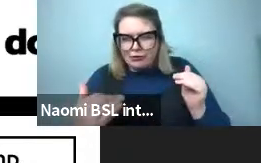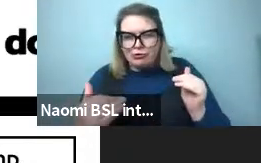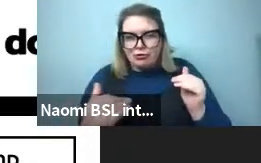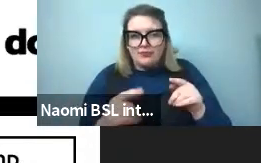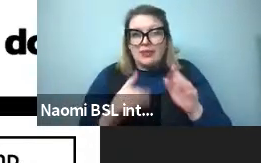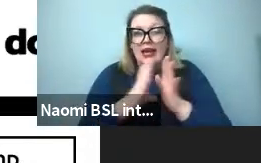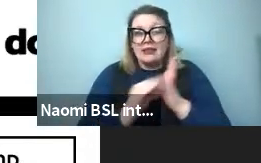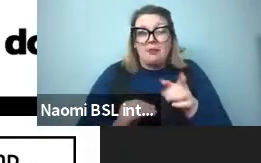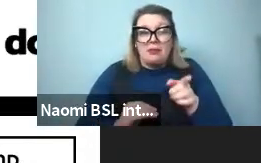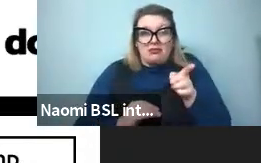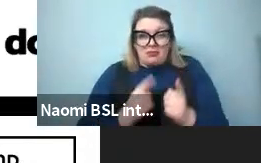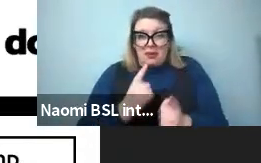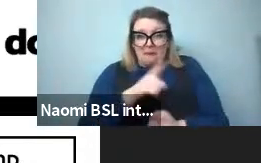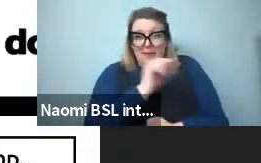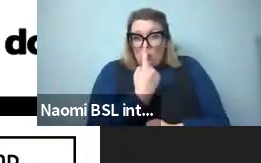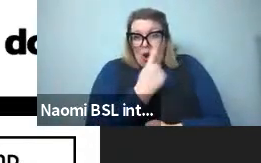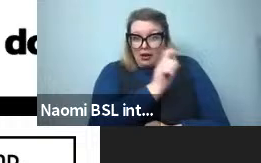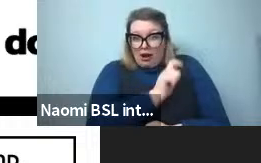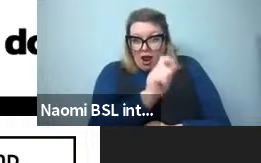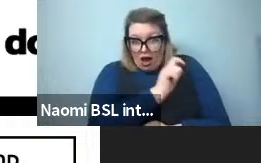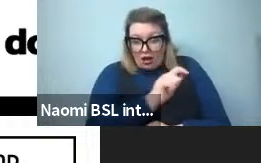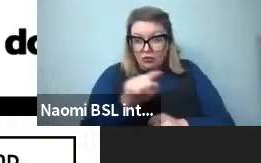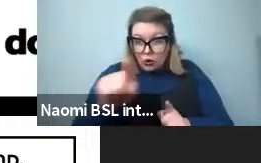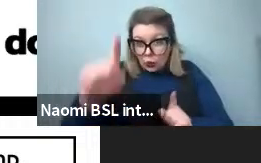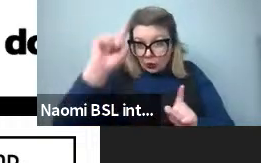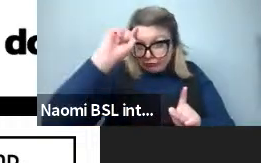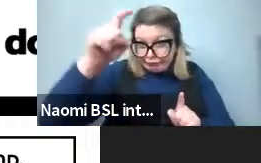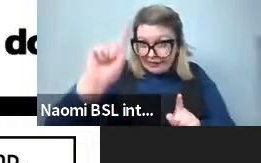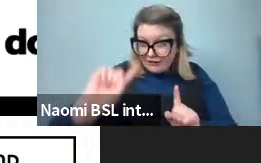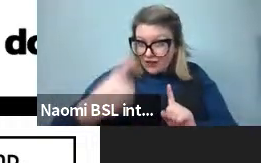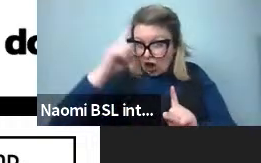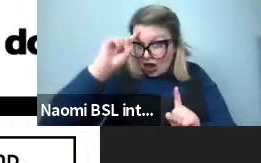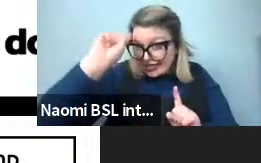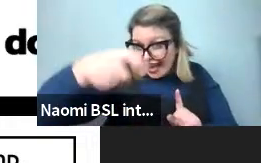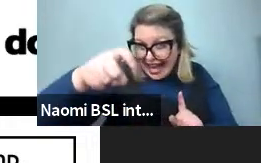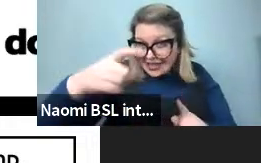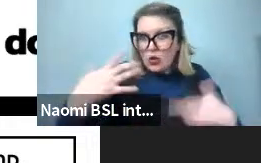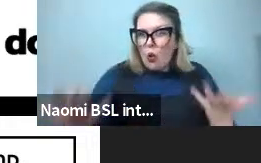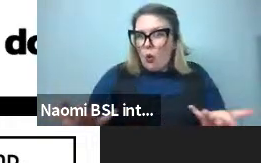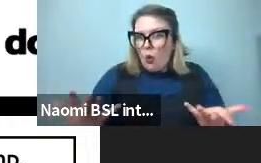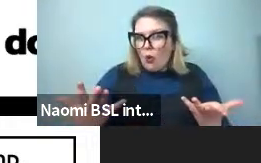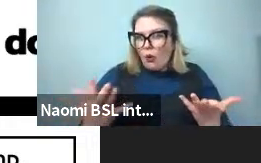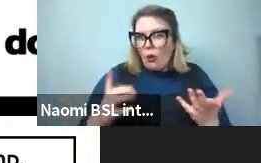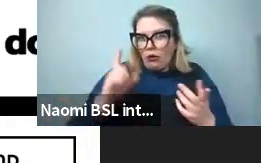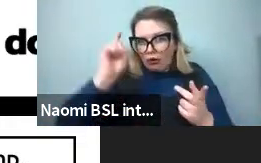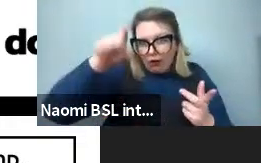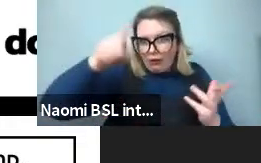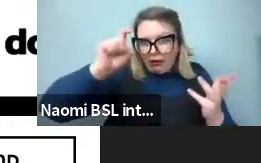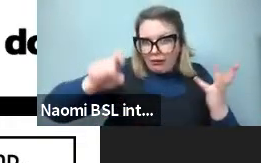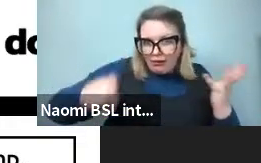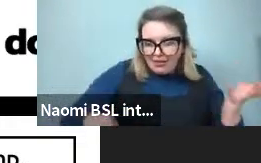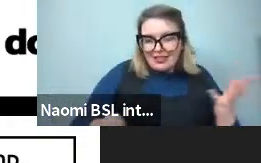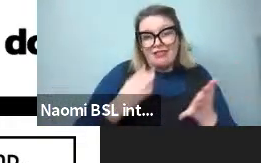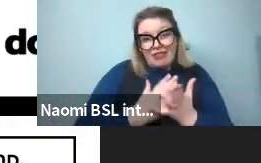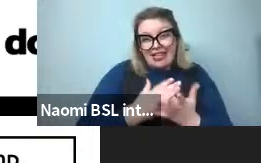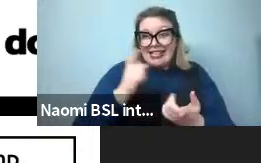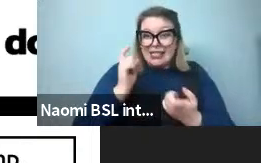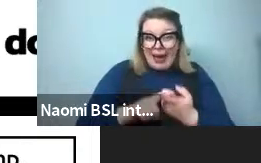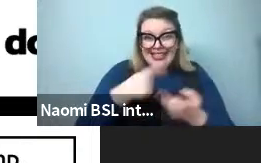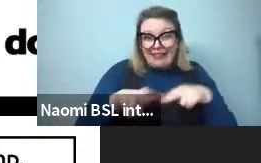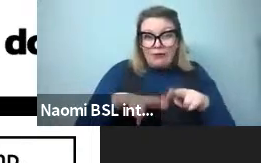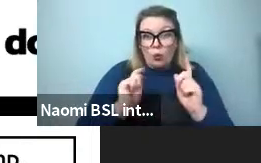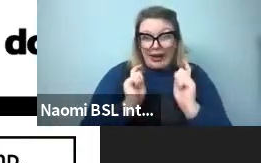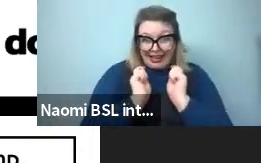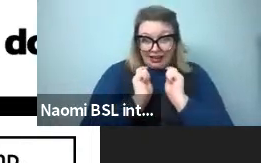the number of guesses it takes for you to figure out which color I meant given the word I use depends on how consistently people label this color.